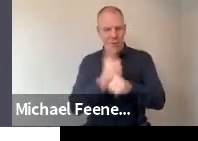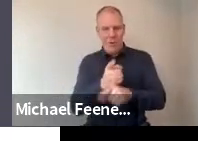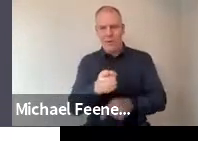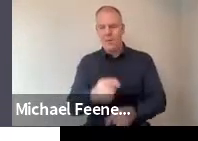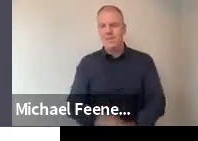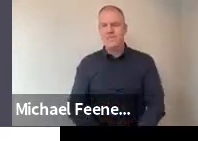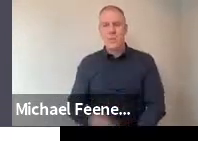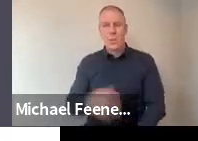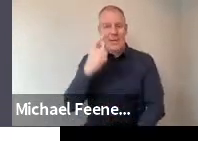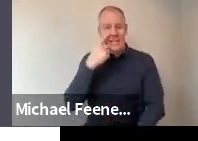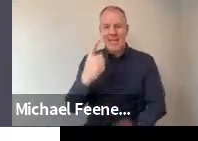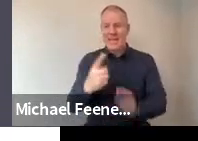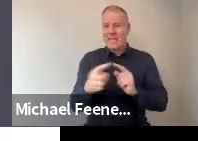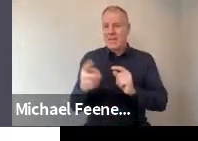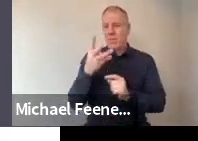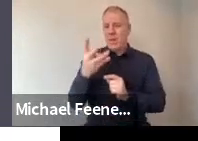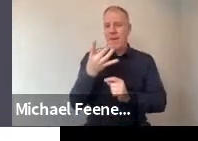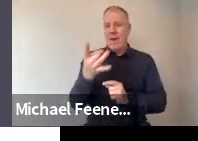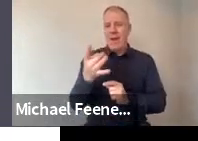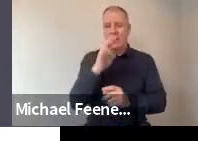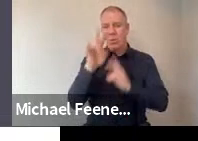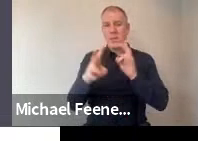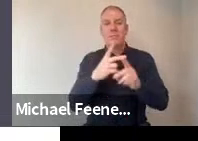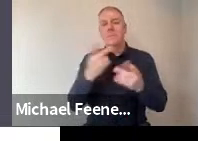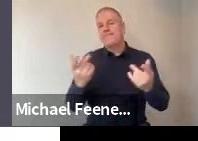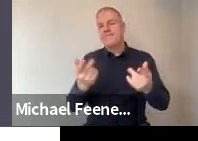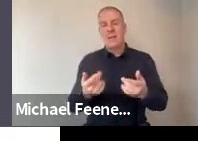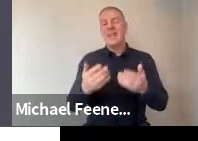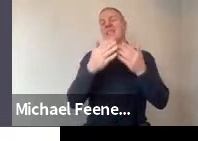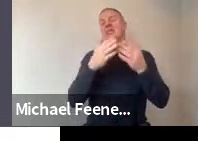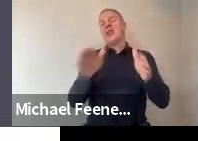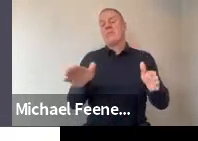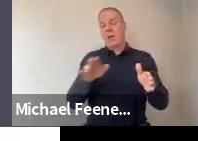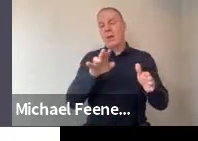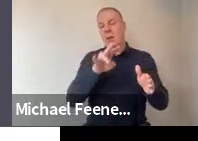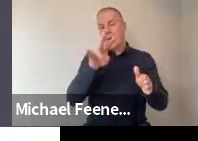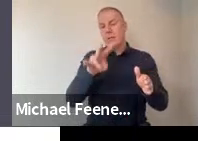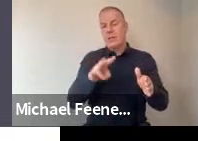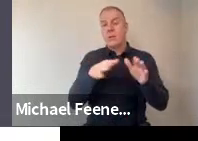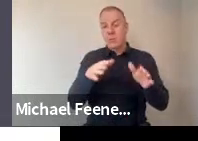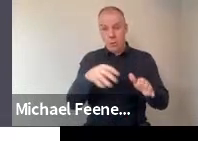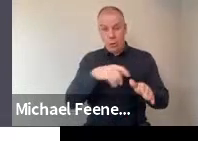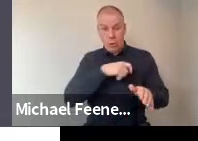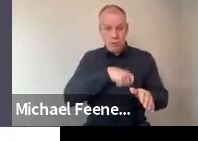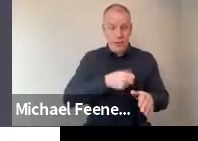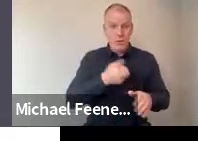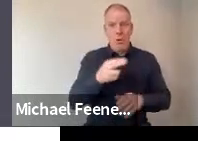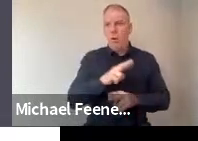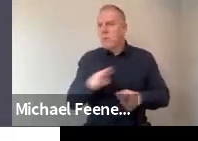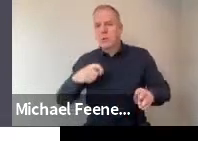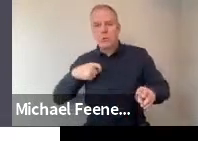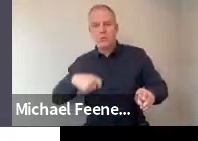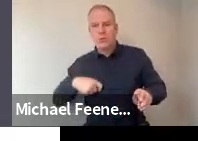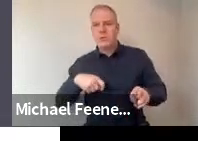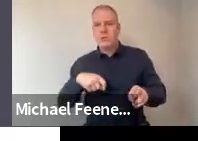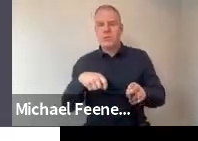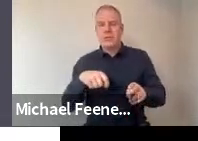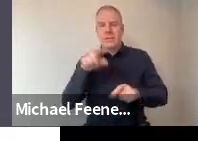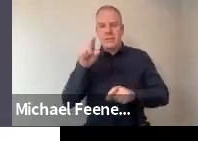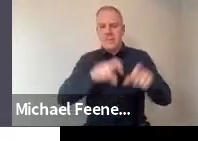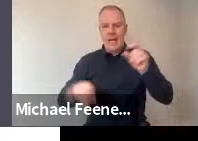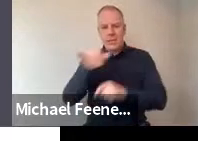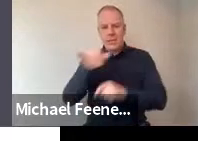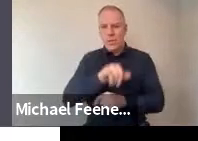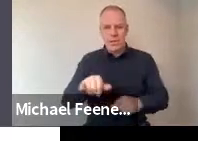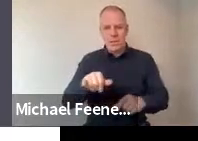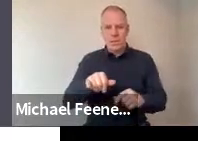phrasings of the question, but basically the question is, in general, would you say you distrust or trust science? And you can see that that's